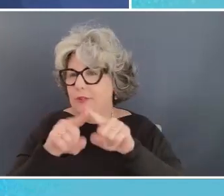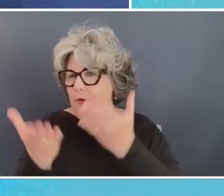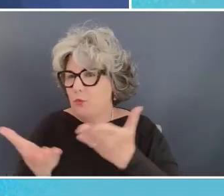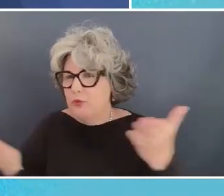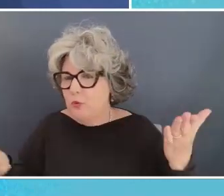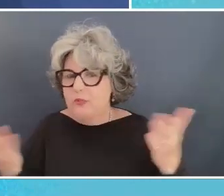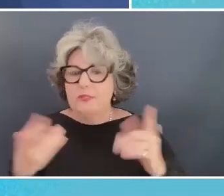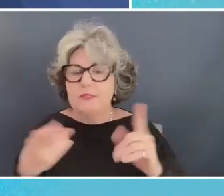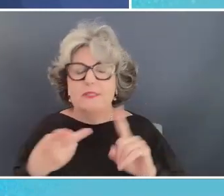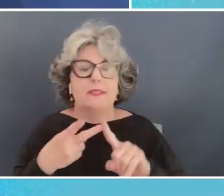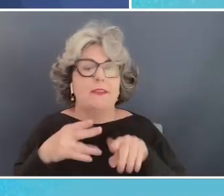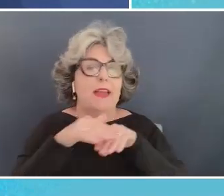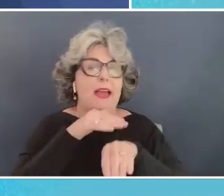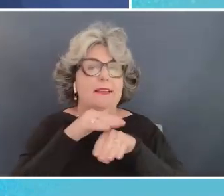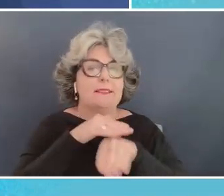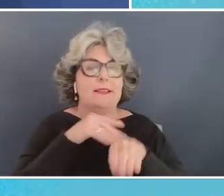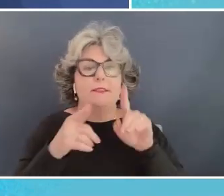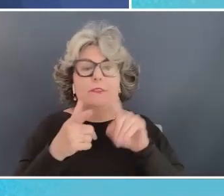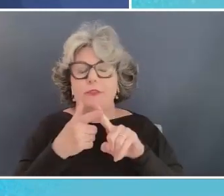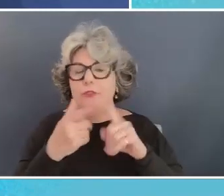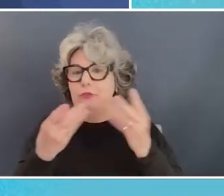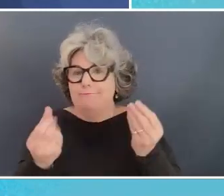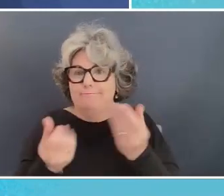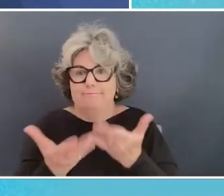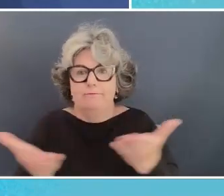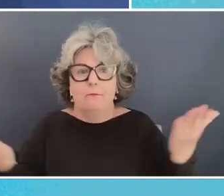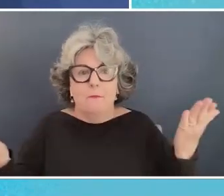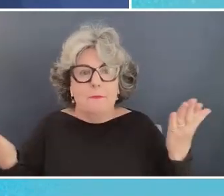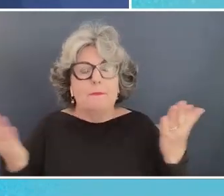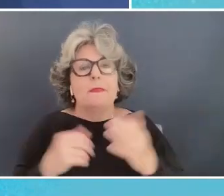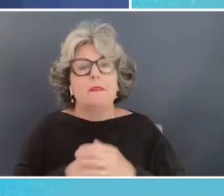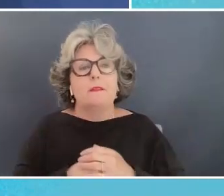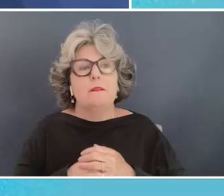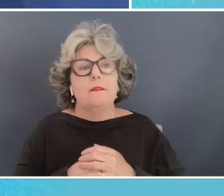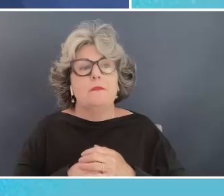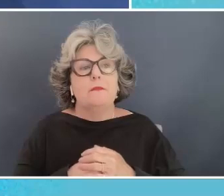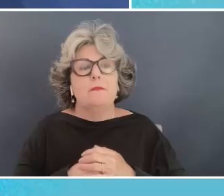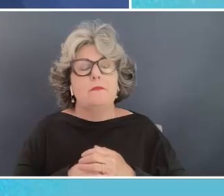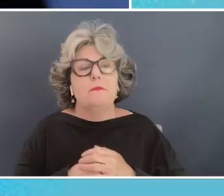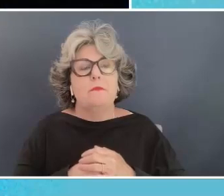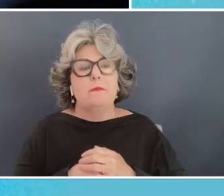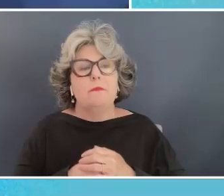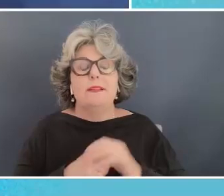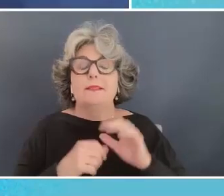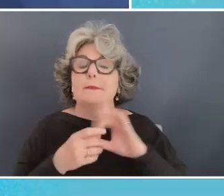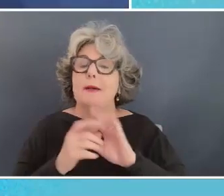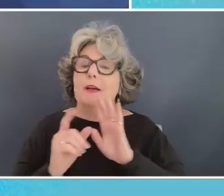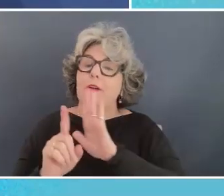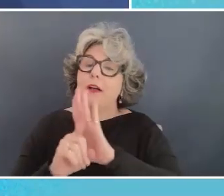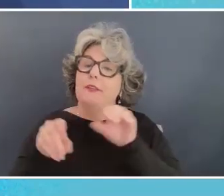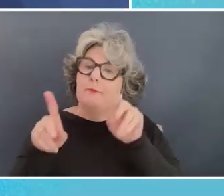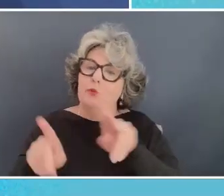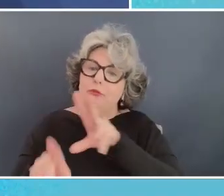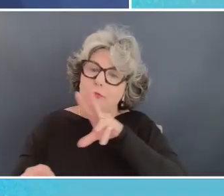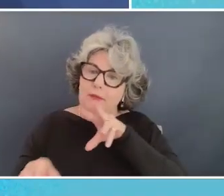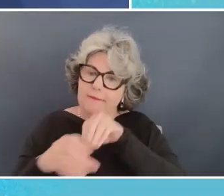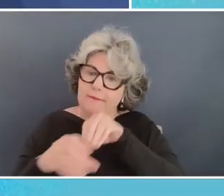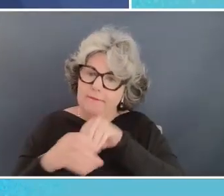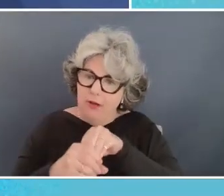having access to tangible resources so it's a matter of to me it's a matter of voice and giving them voice to um